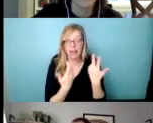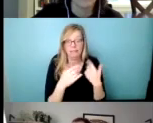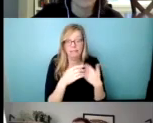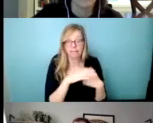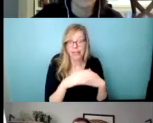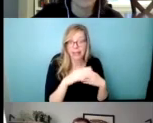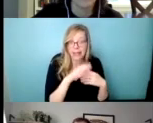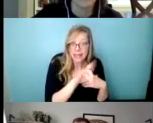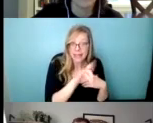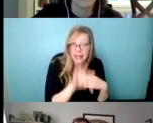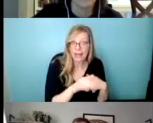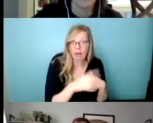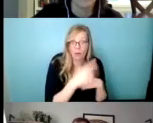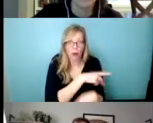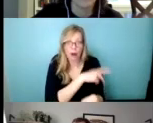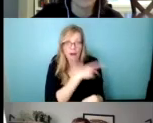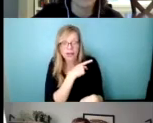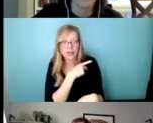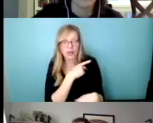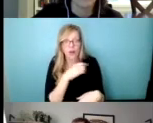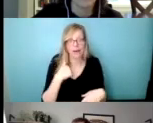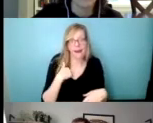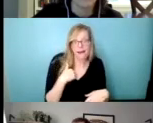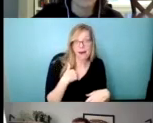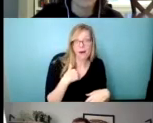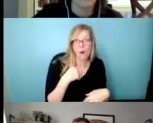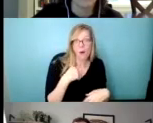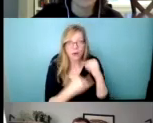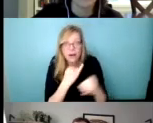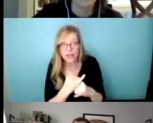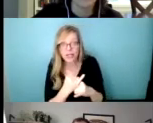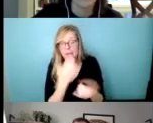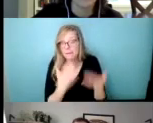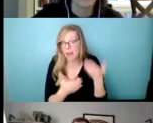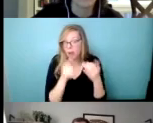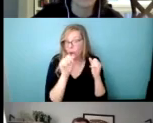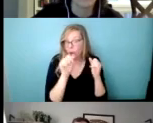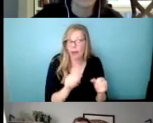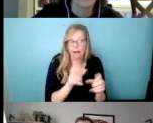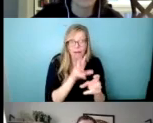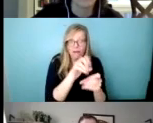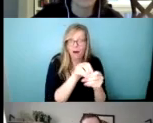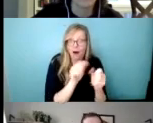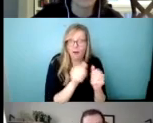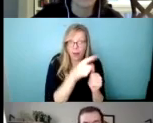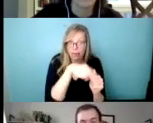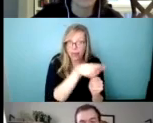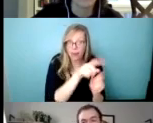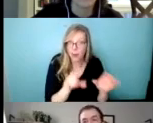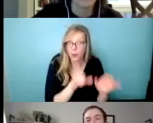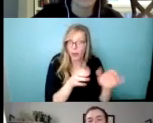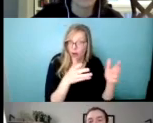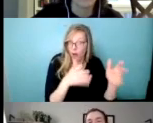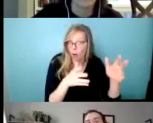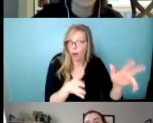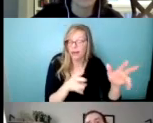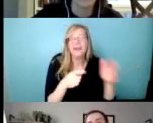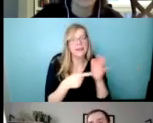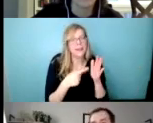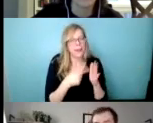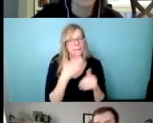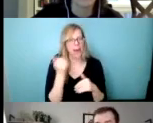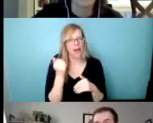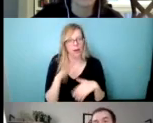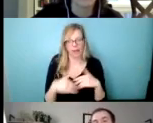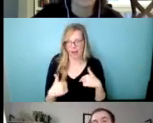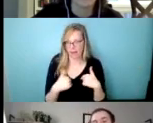work, um, that you can plug into, get involved with, that you can offer your support or help to, uh, and that's sometimes a better approach than going it